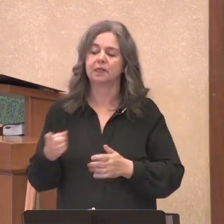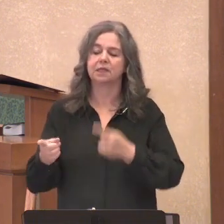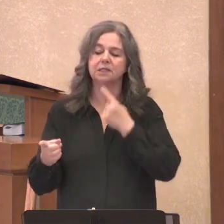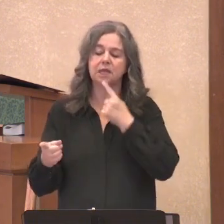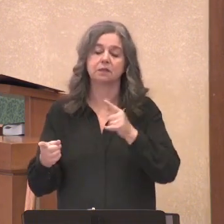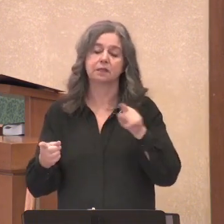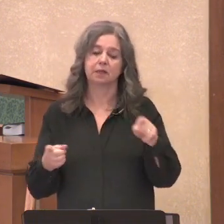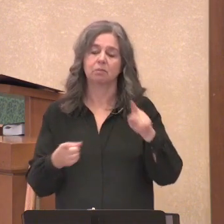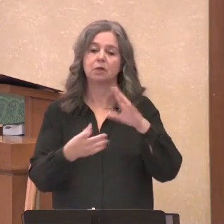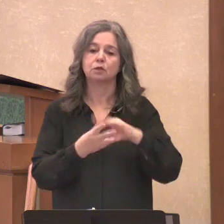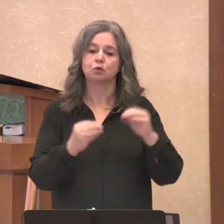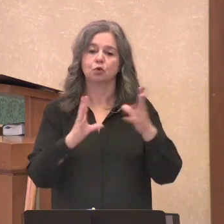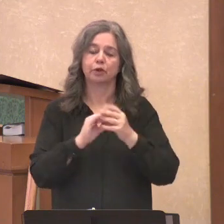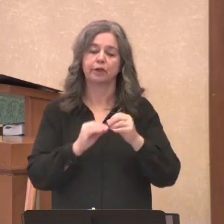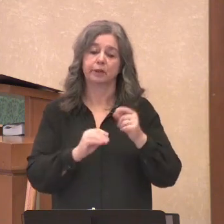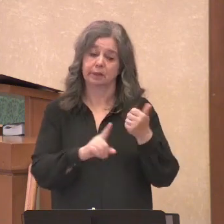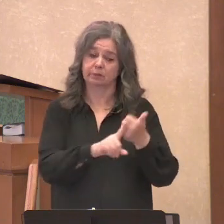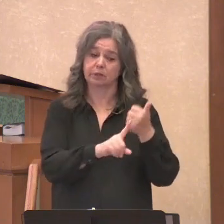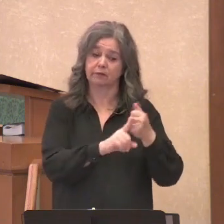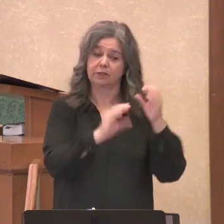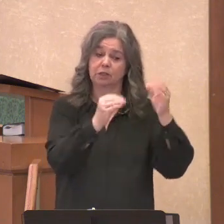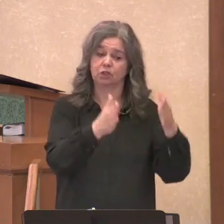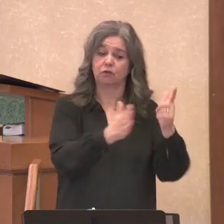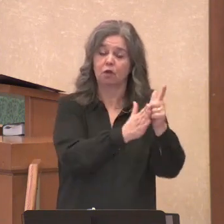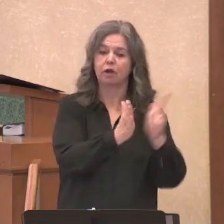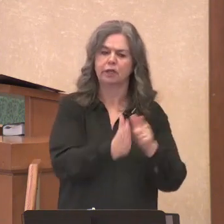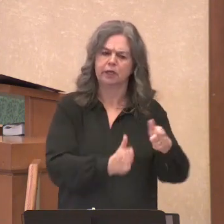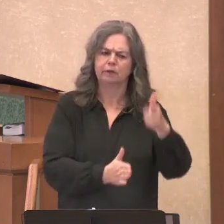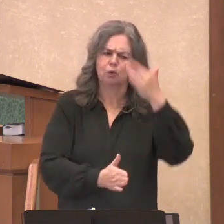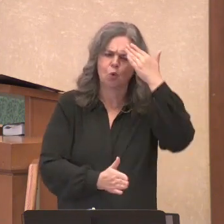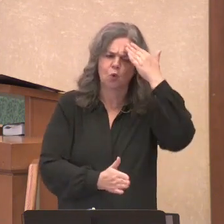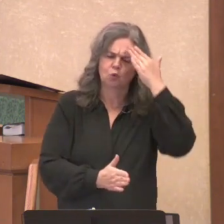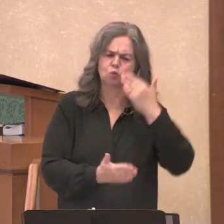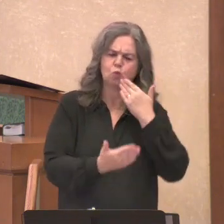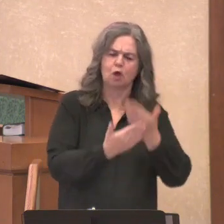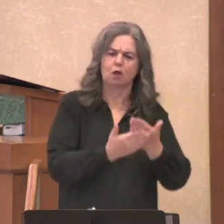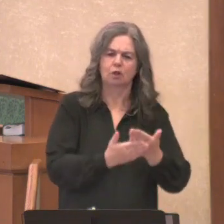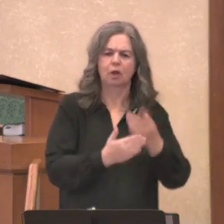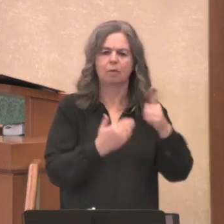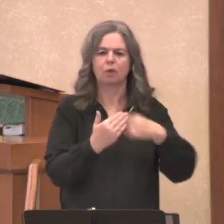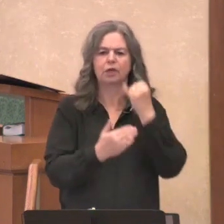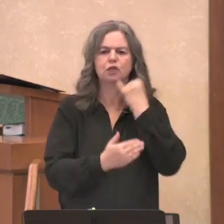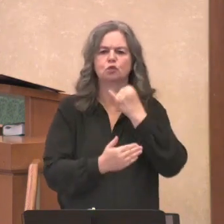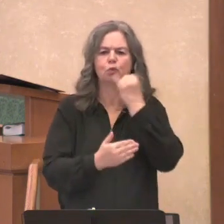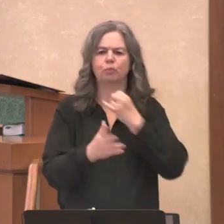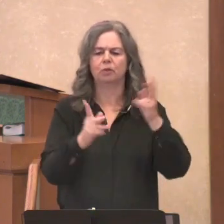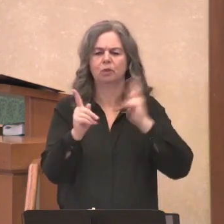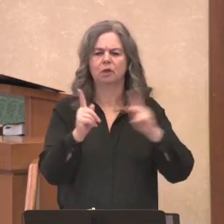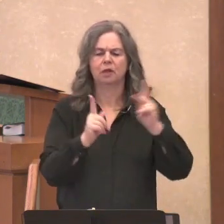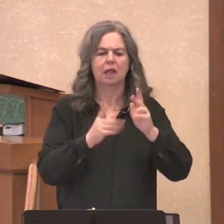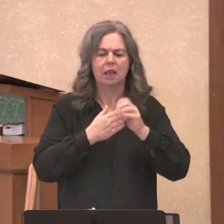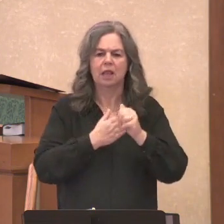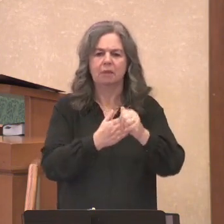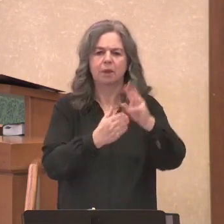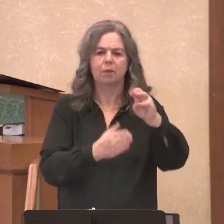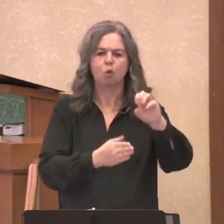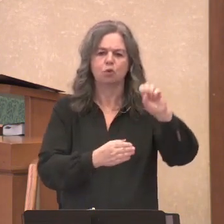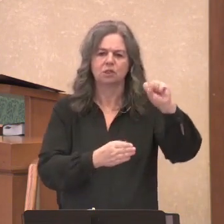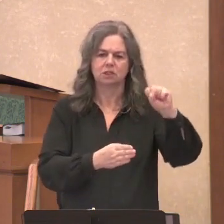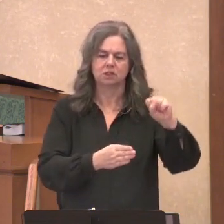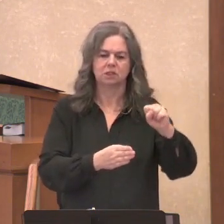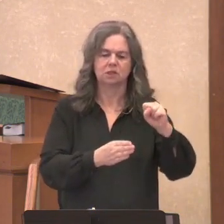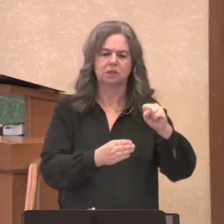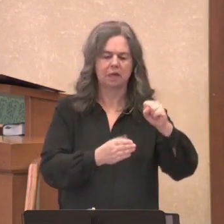Nicodemus, teacher of the law, would know well, a story about the Israelites who were led by Moses into